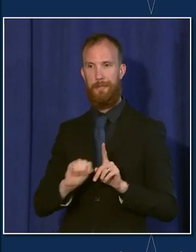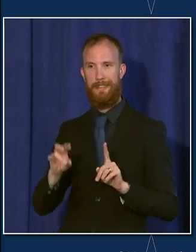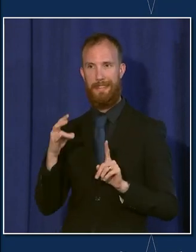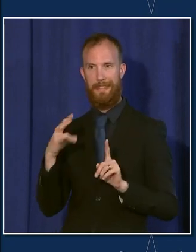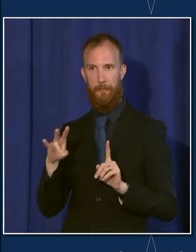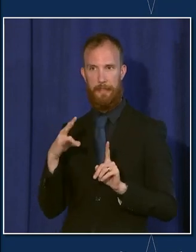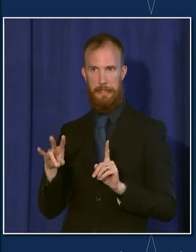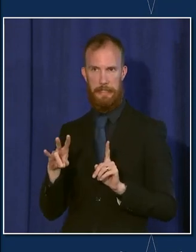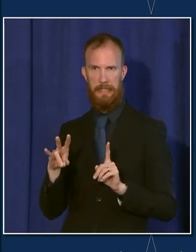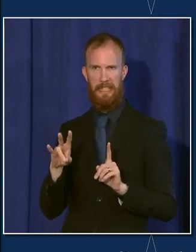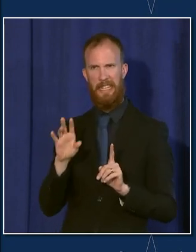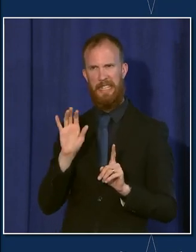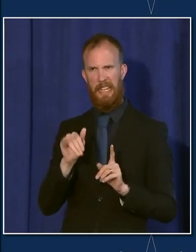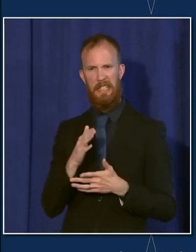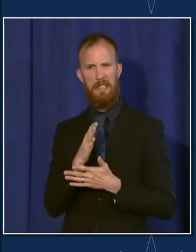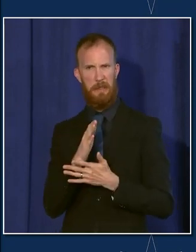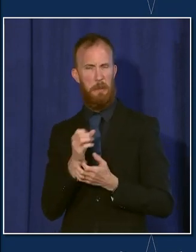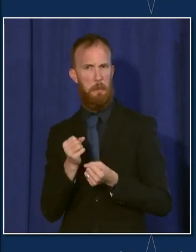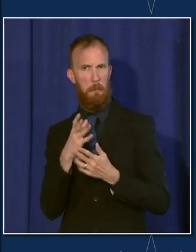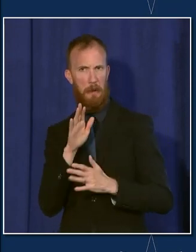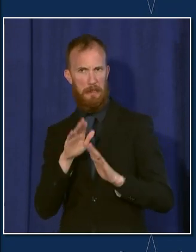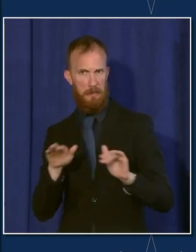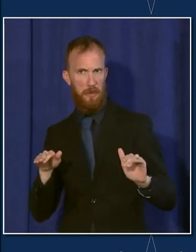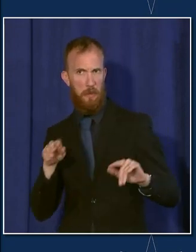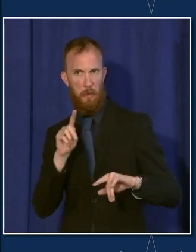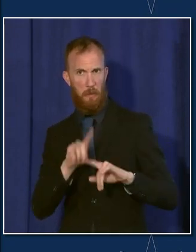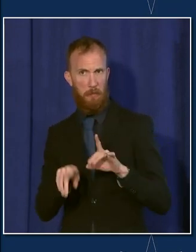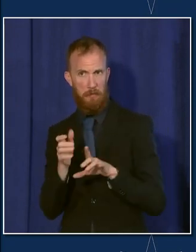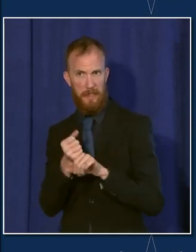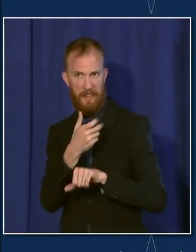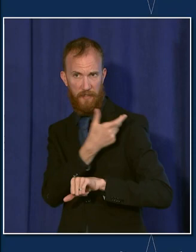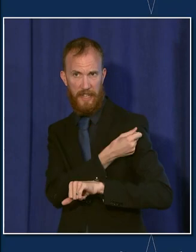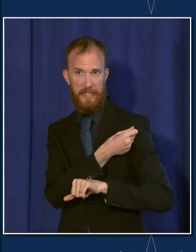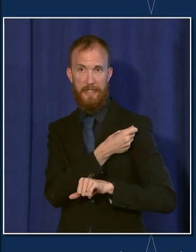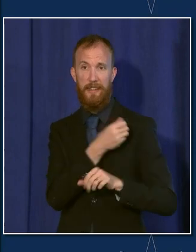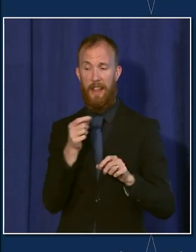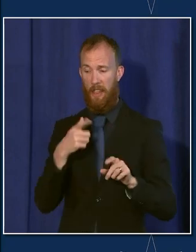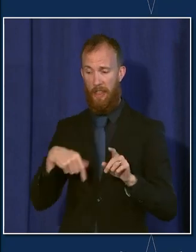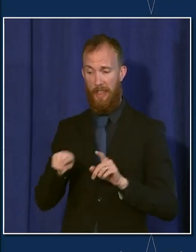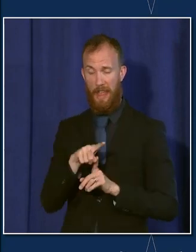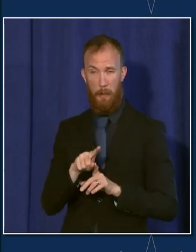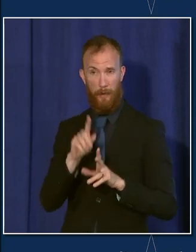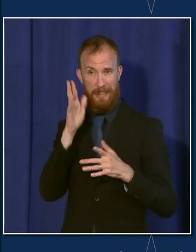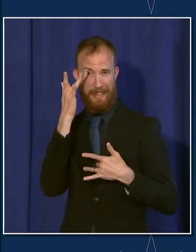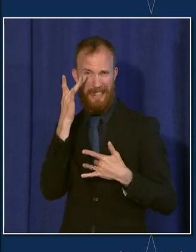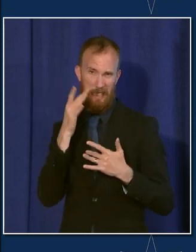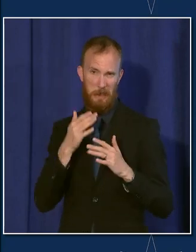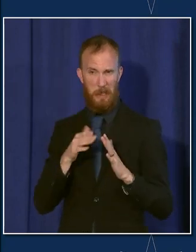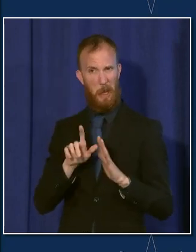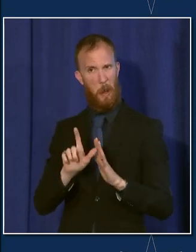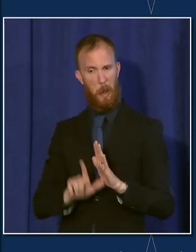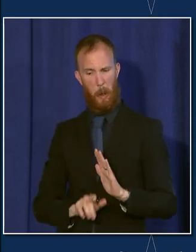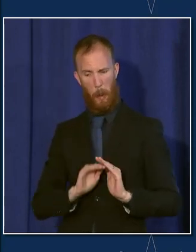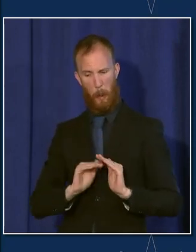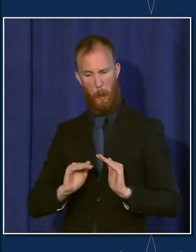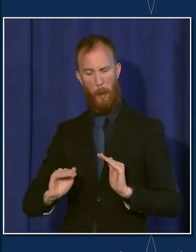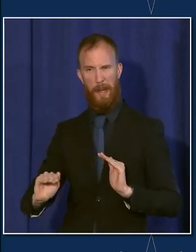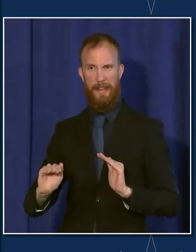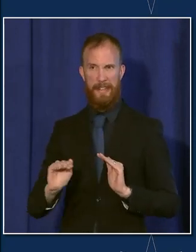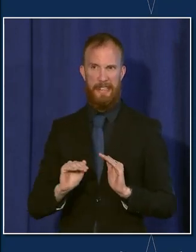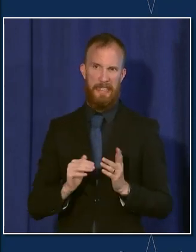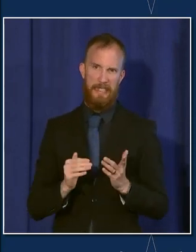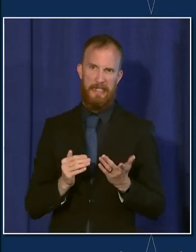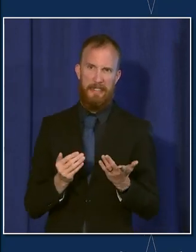includes a lot of children not yet eligible for vaccination, that rate has remained low, still at this point, a little bit below one